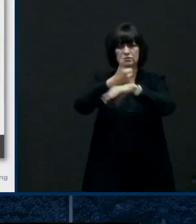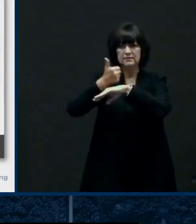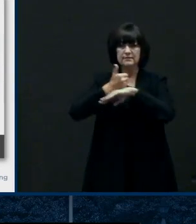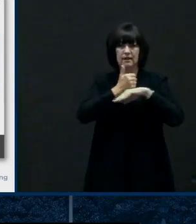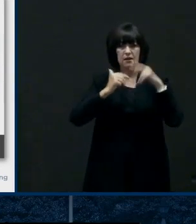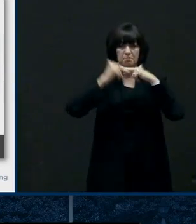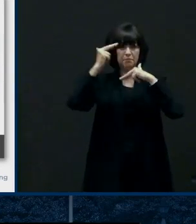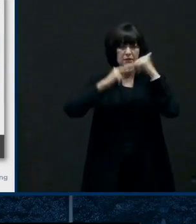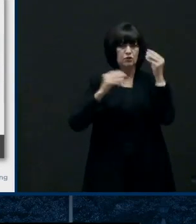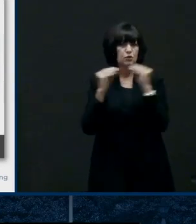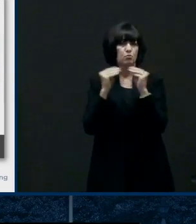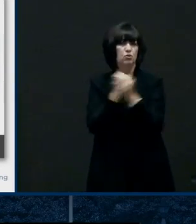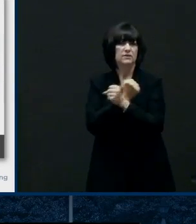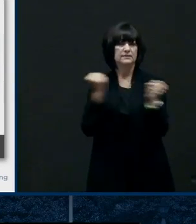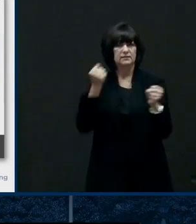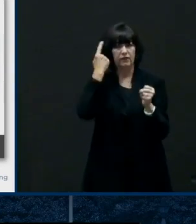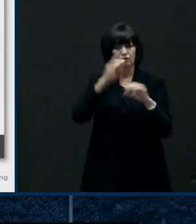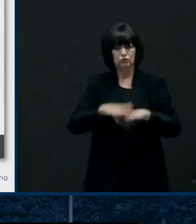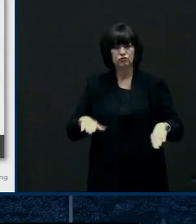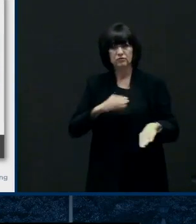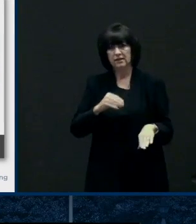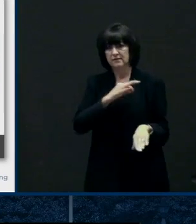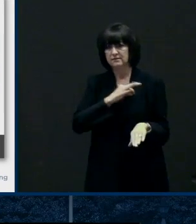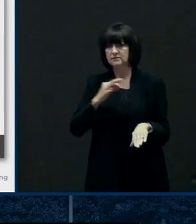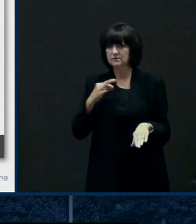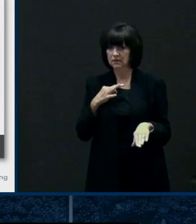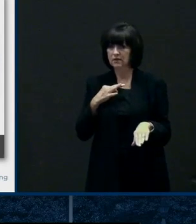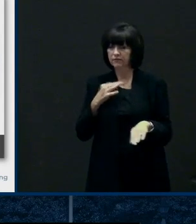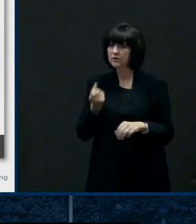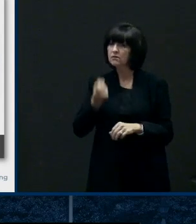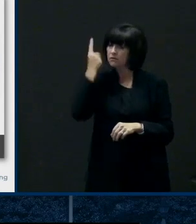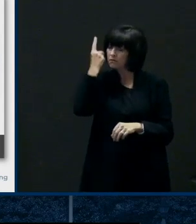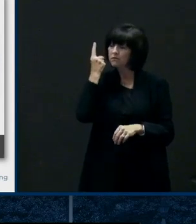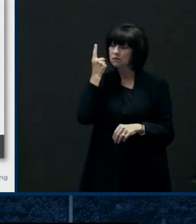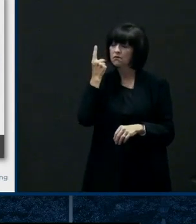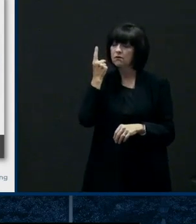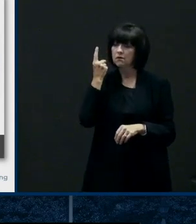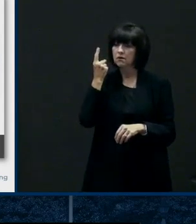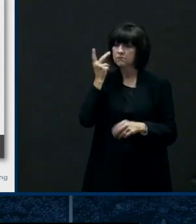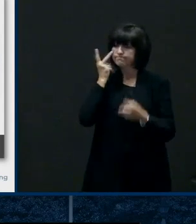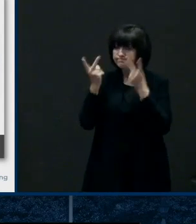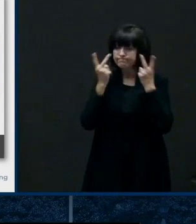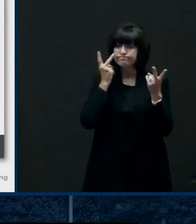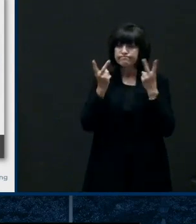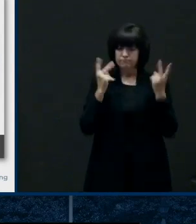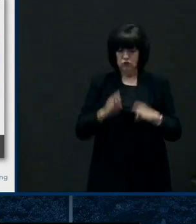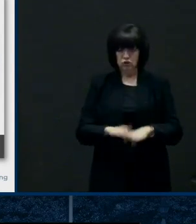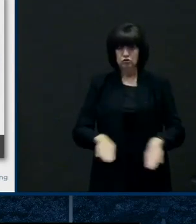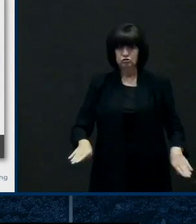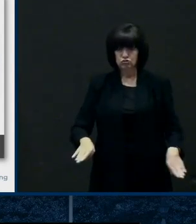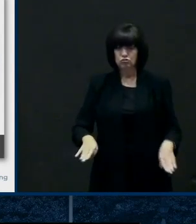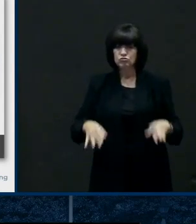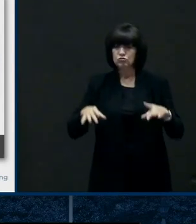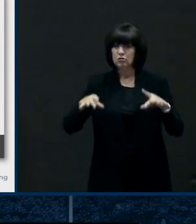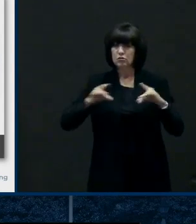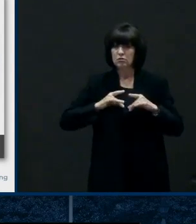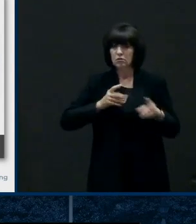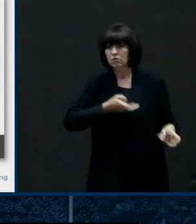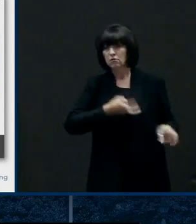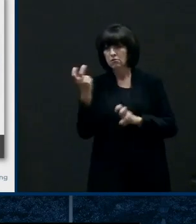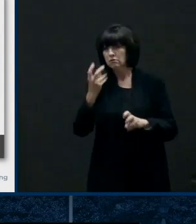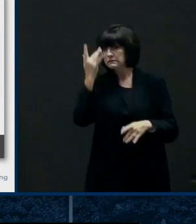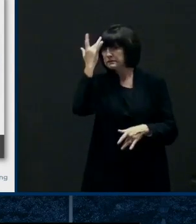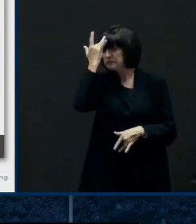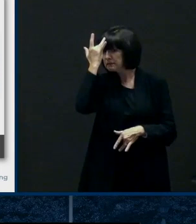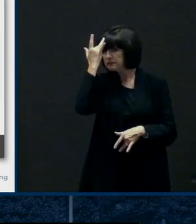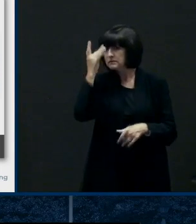and staff we know that children are not as susceptible to the virus so the concern primarily is with teachers and staff